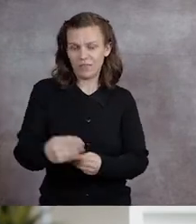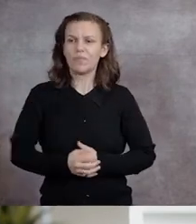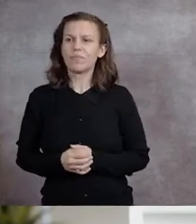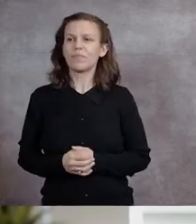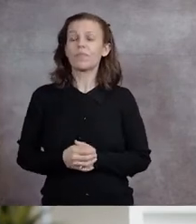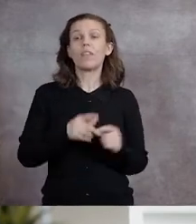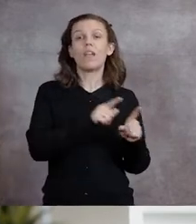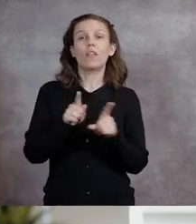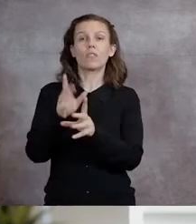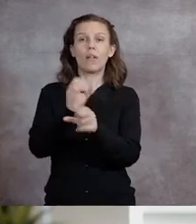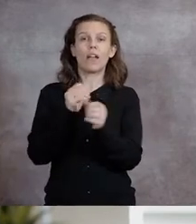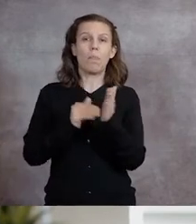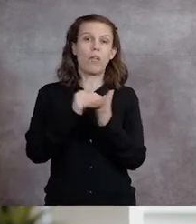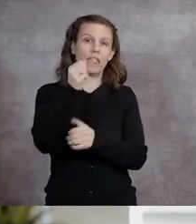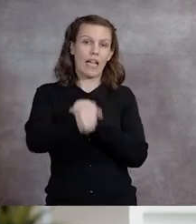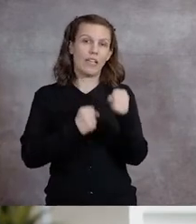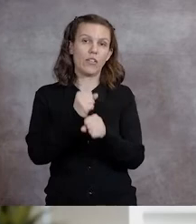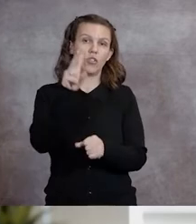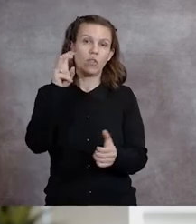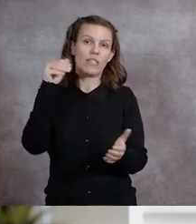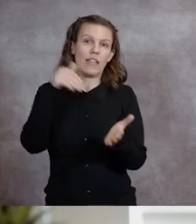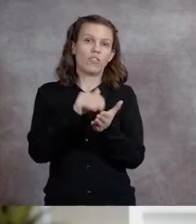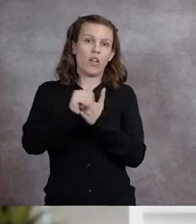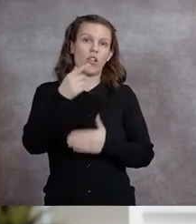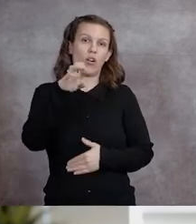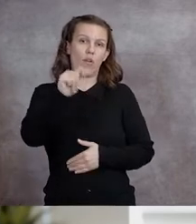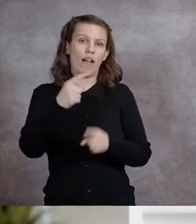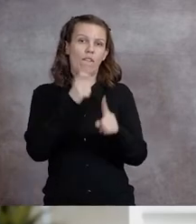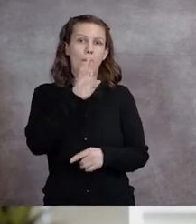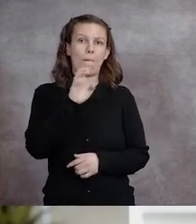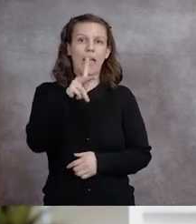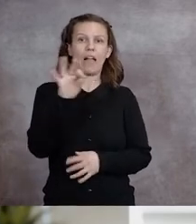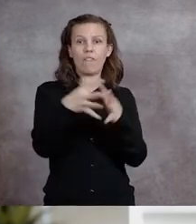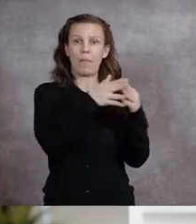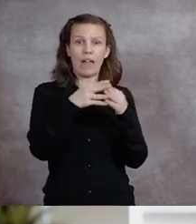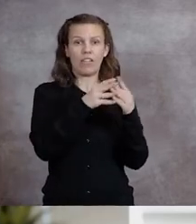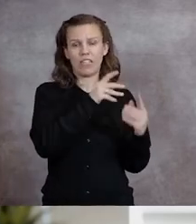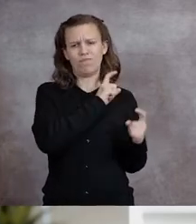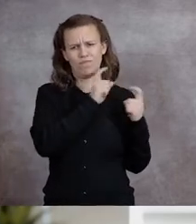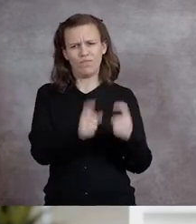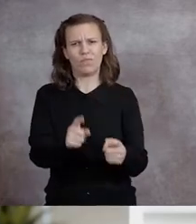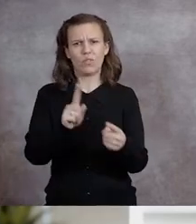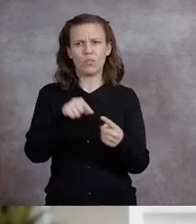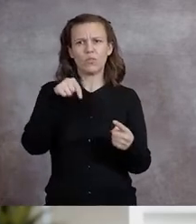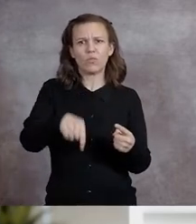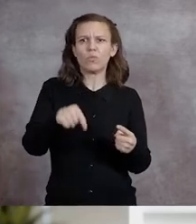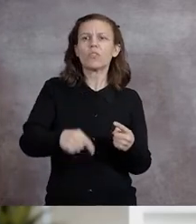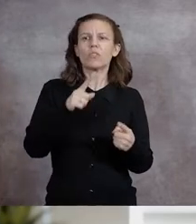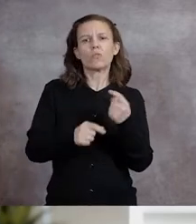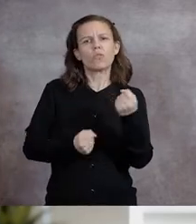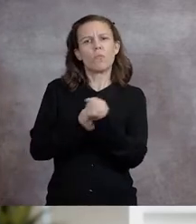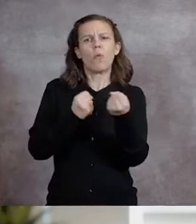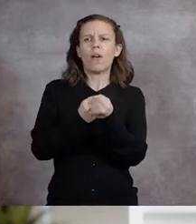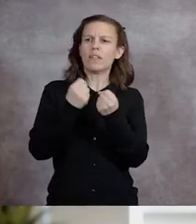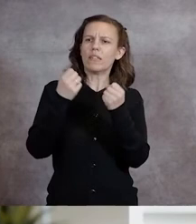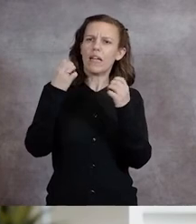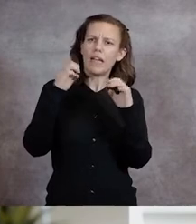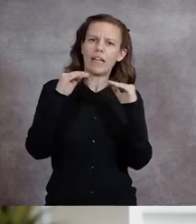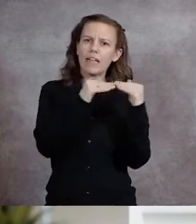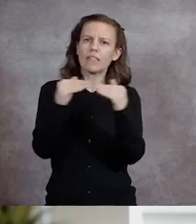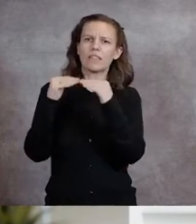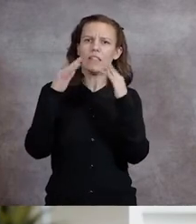-year, $200,000 grant from Bank of America to support diversity, equity, and inclusion initiatives across the state,